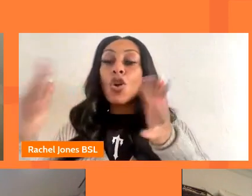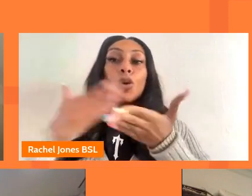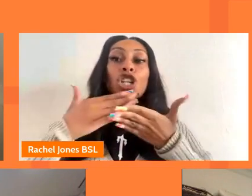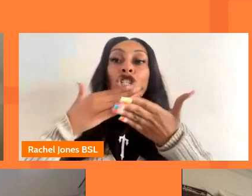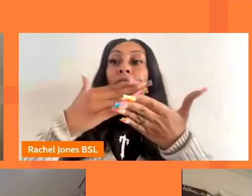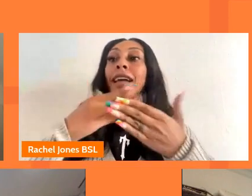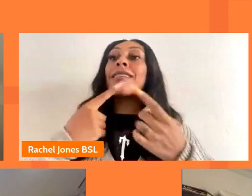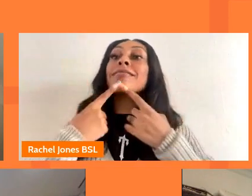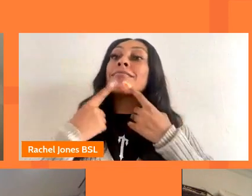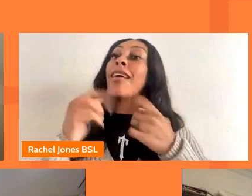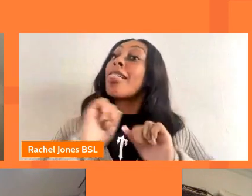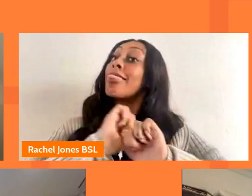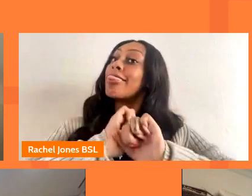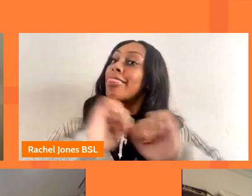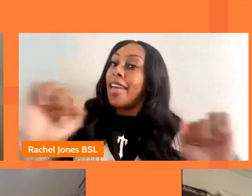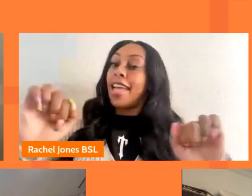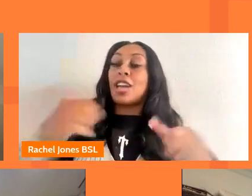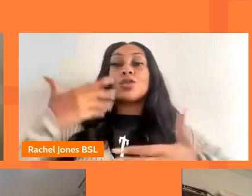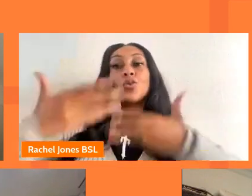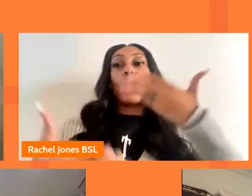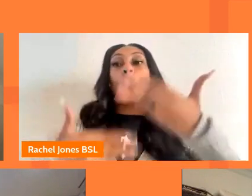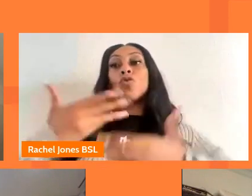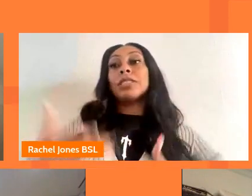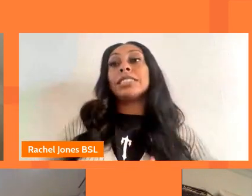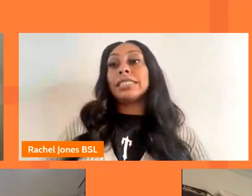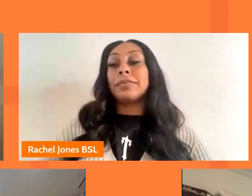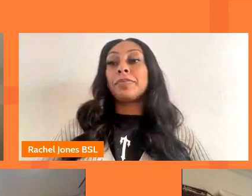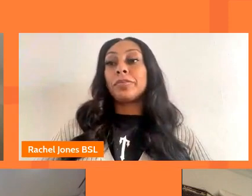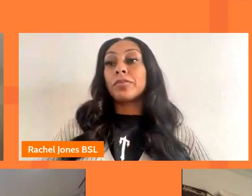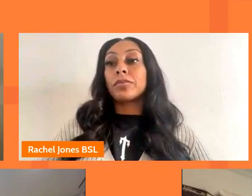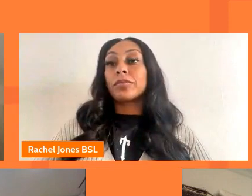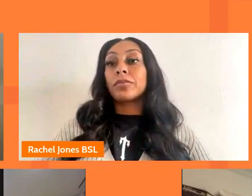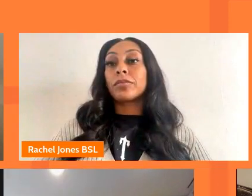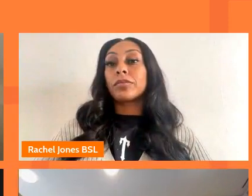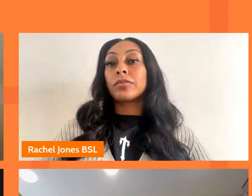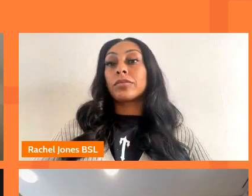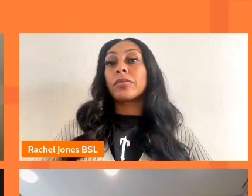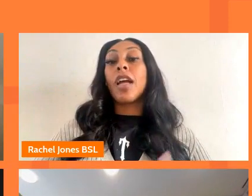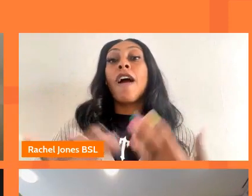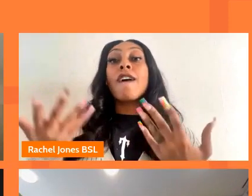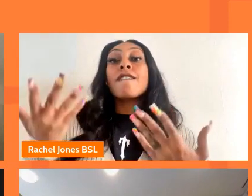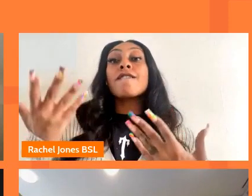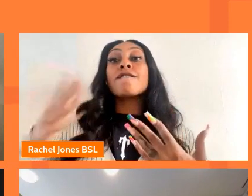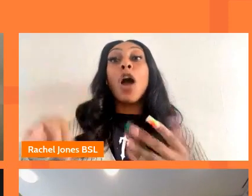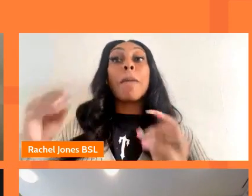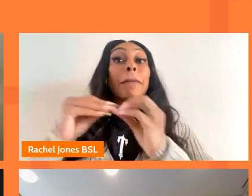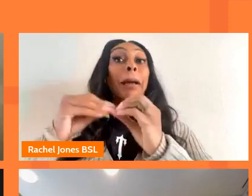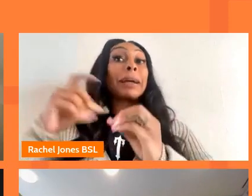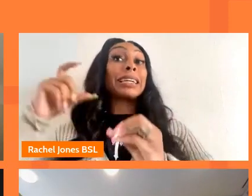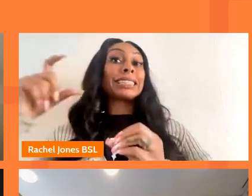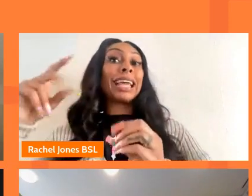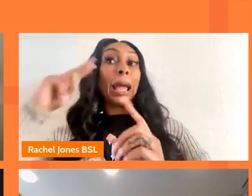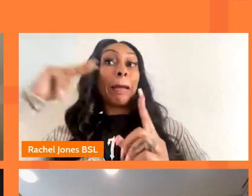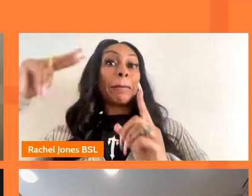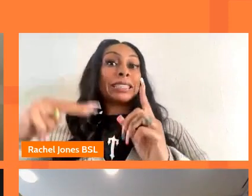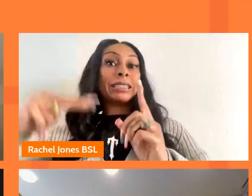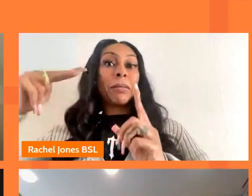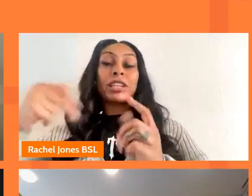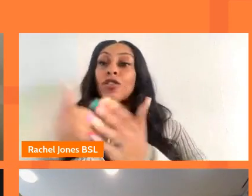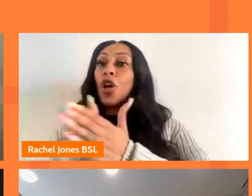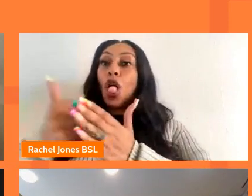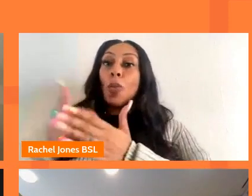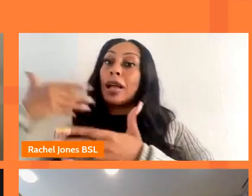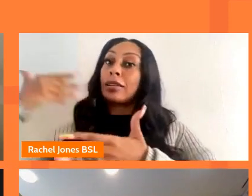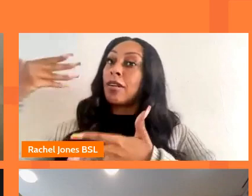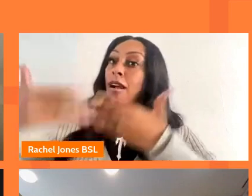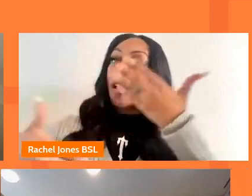um in terms of how the bbc is responding i think it's it's always an ongoing um thing um